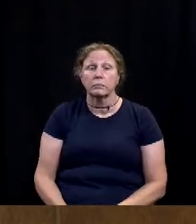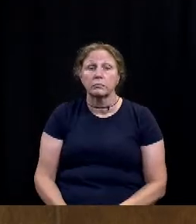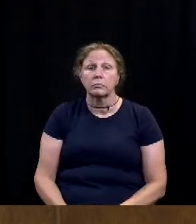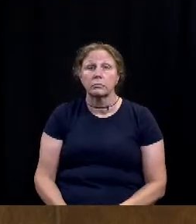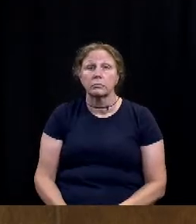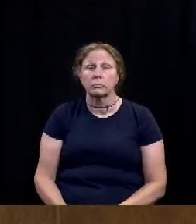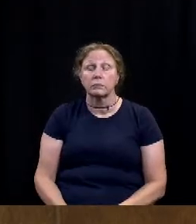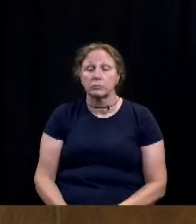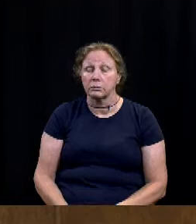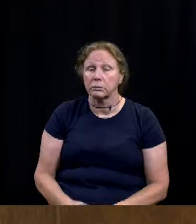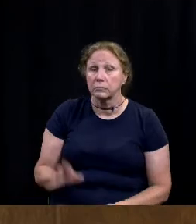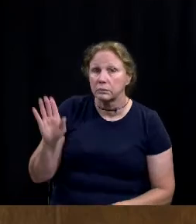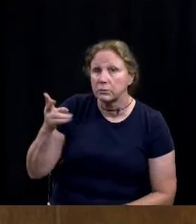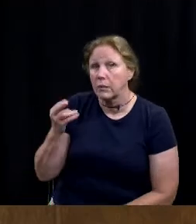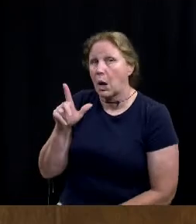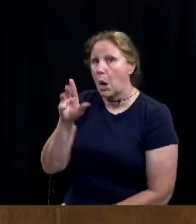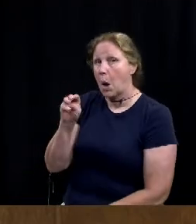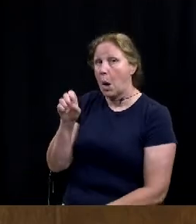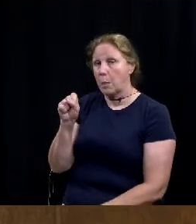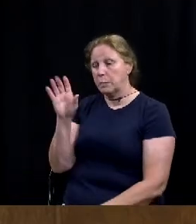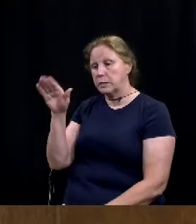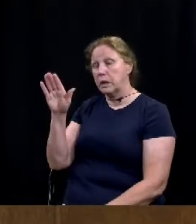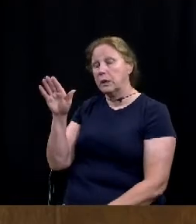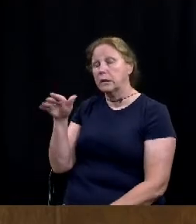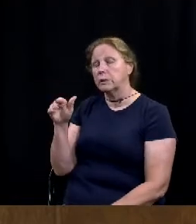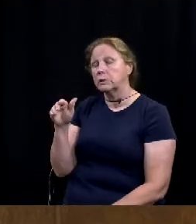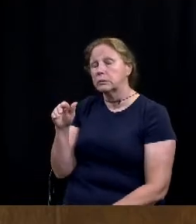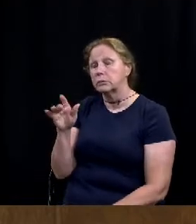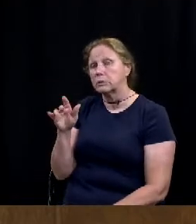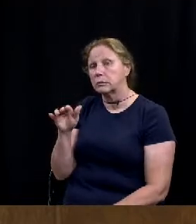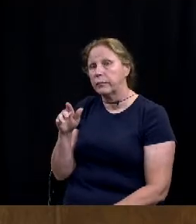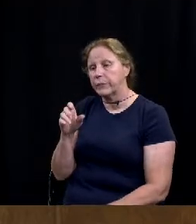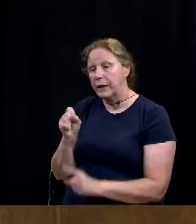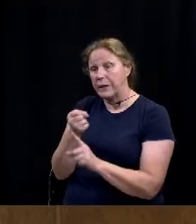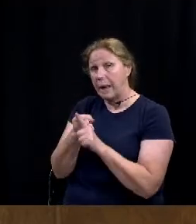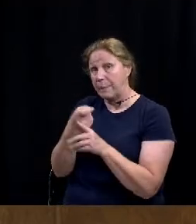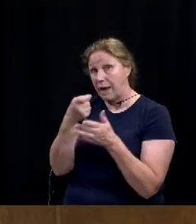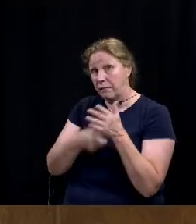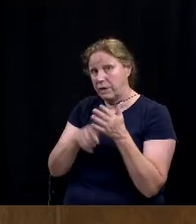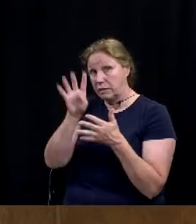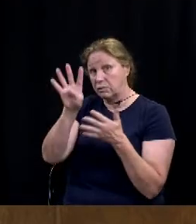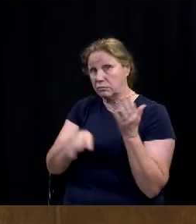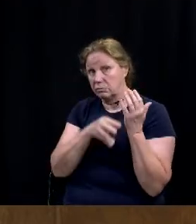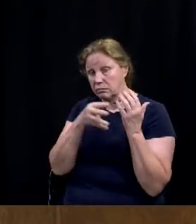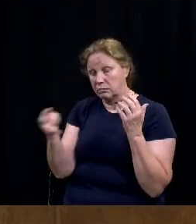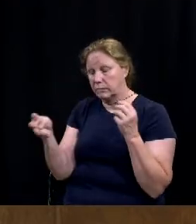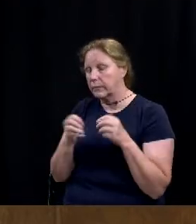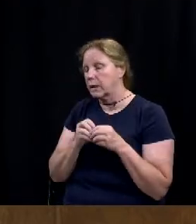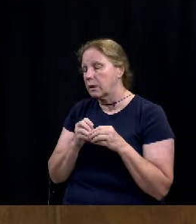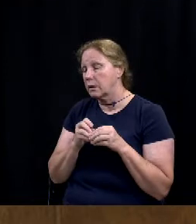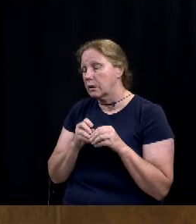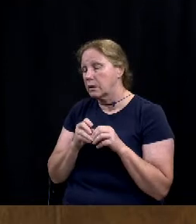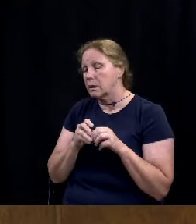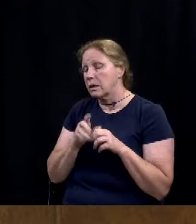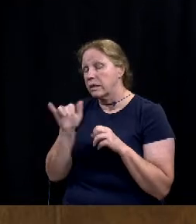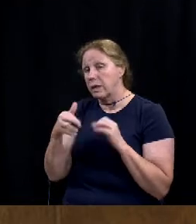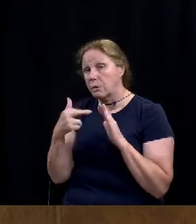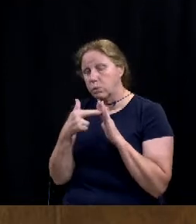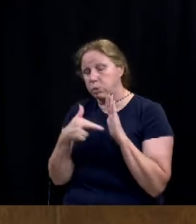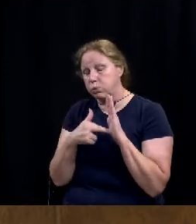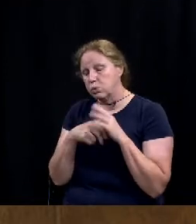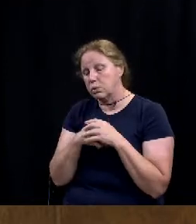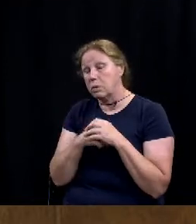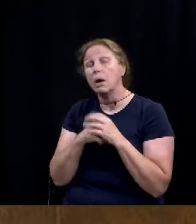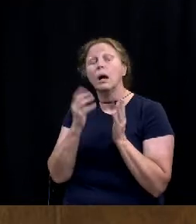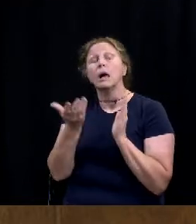Just, this is Holmes again on the impact fee ordinance. Again,